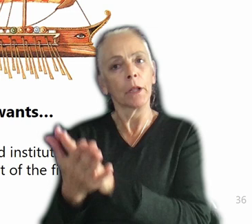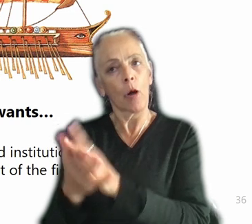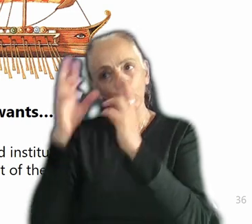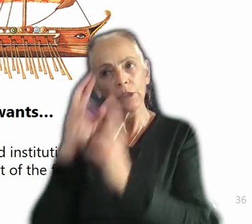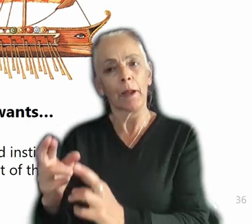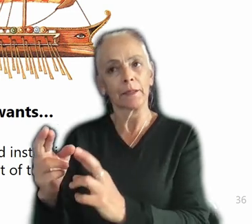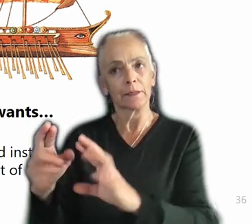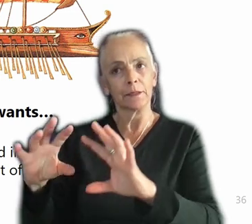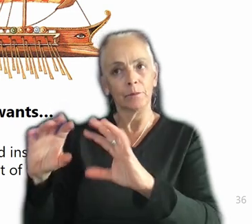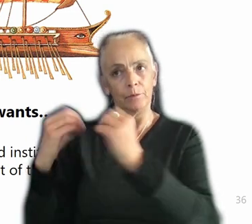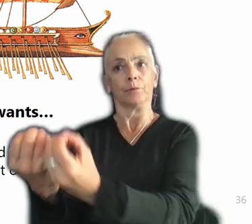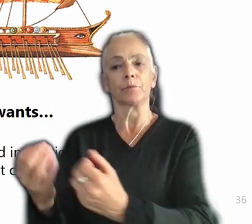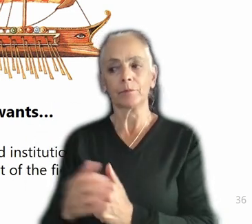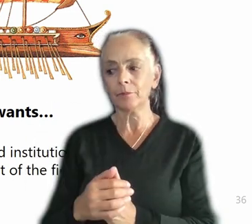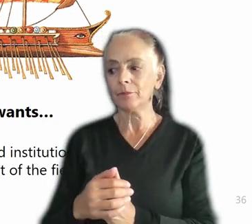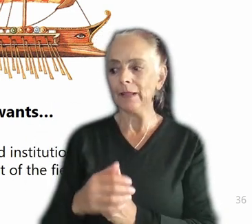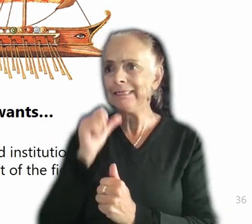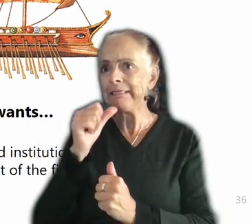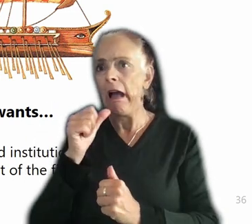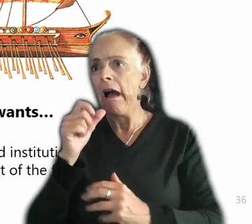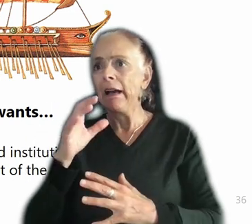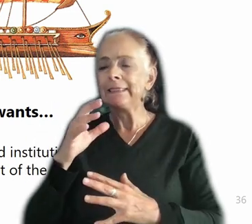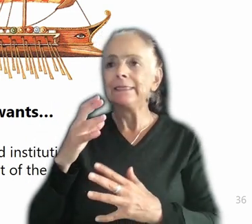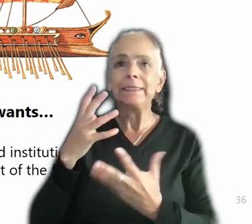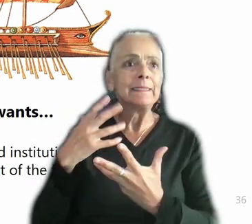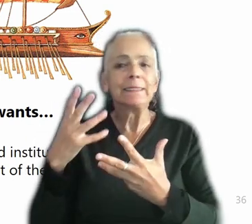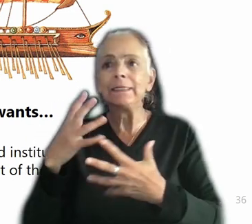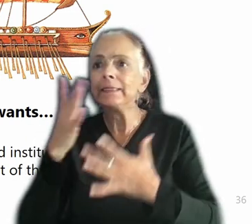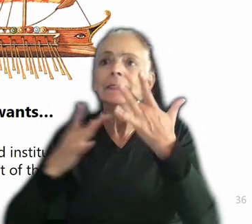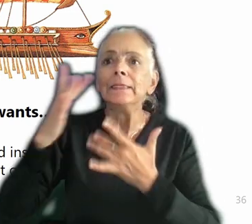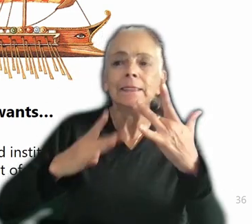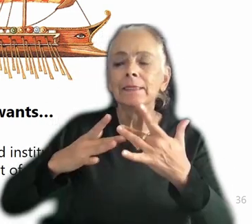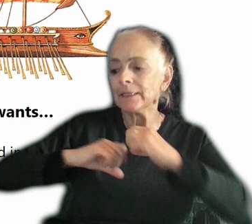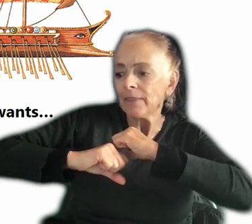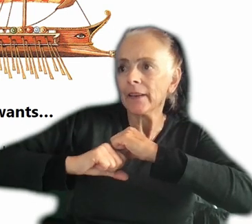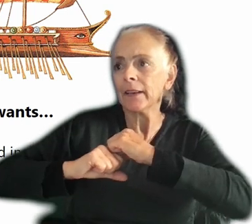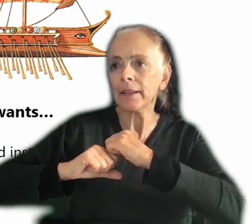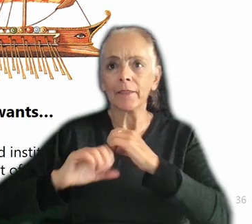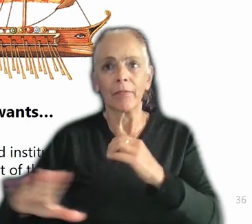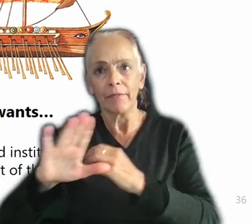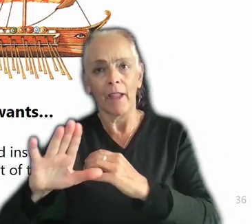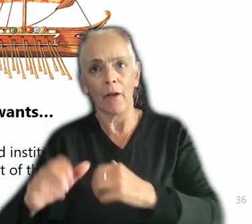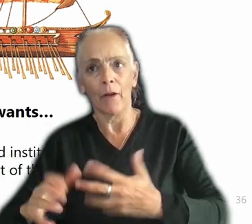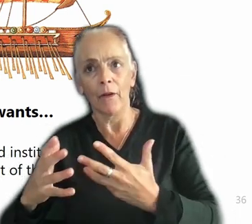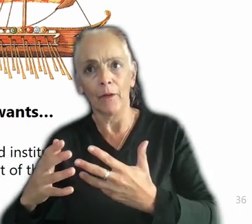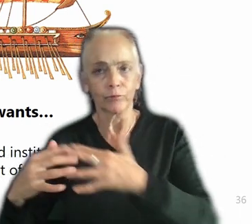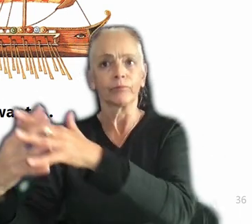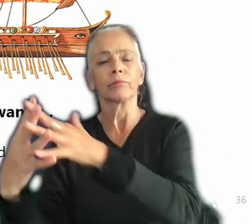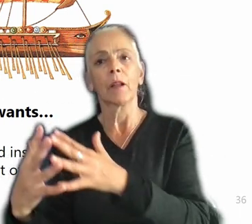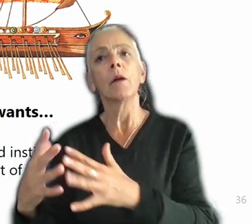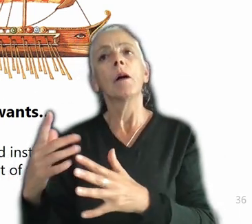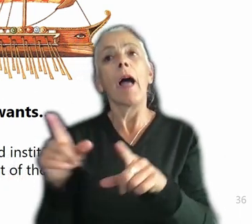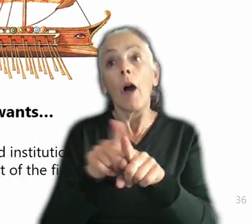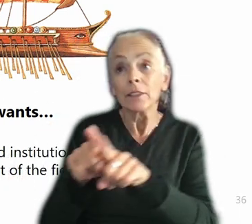longer scrabbling and defending its existence, right? Well, at the same time, it wants to stay at the forefront of its field, right? It's not okay to